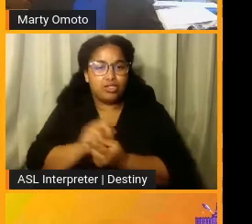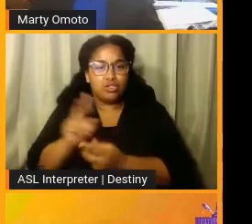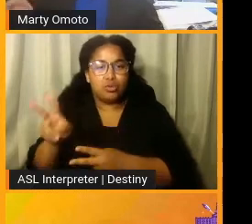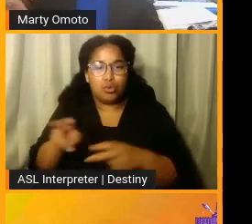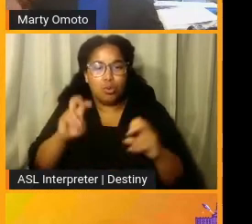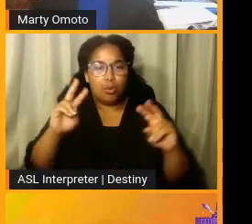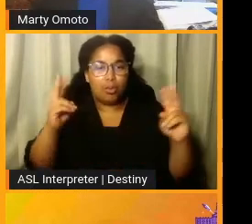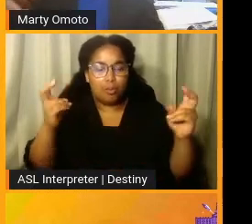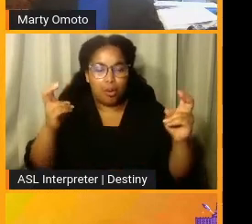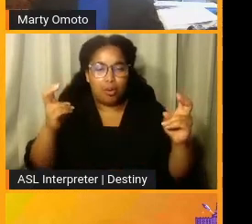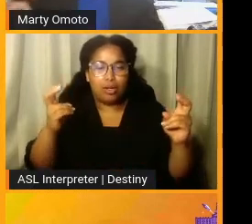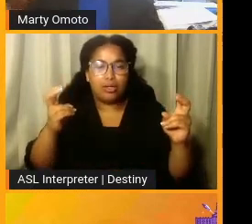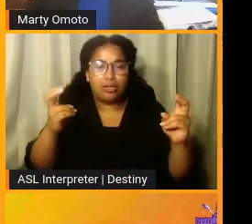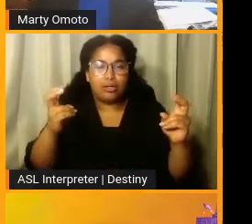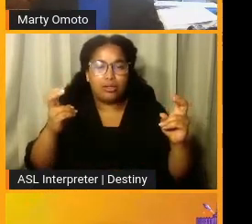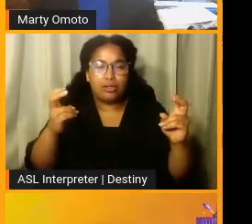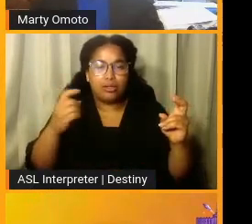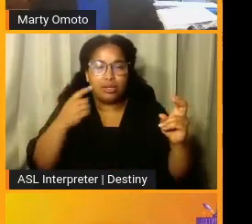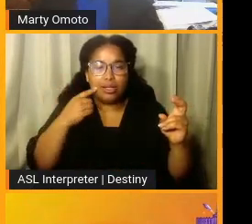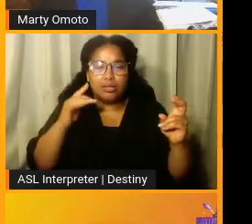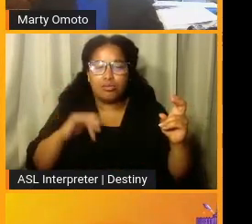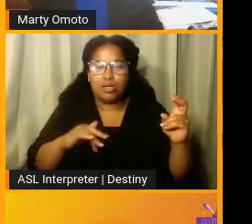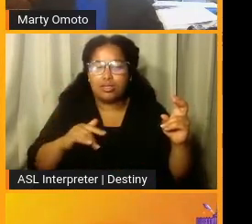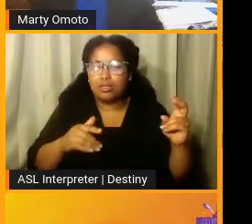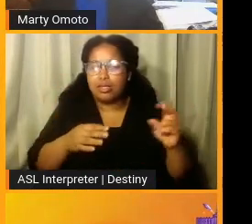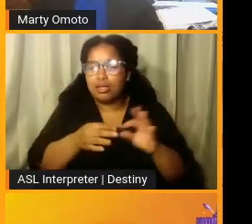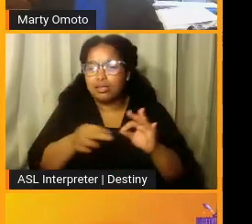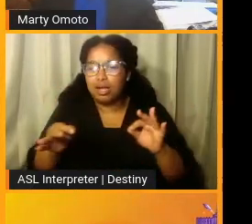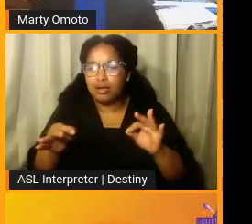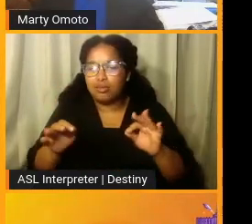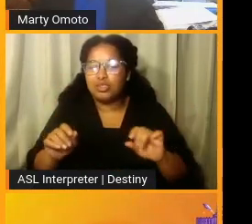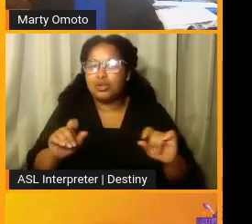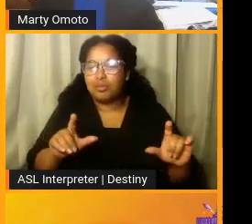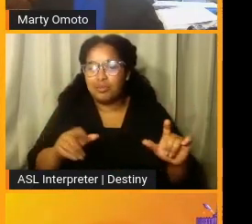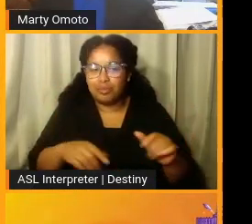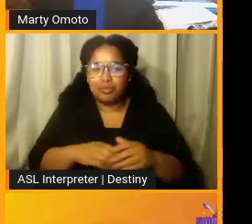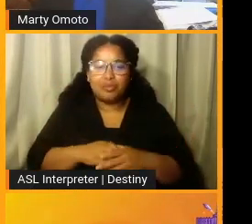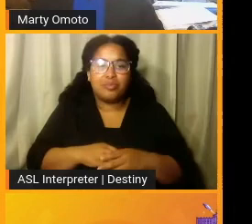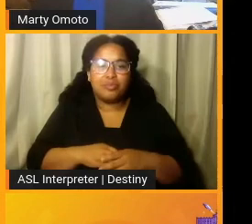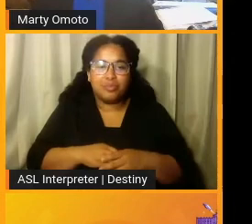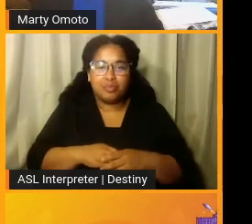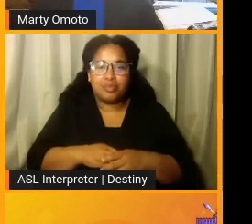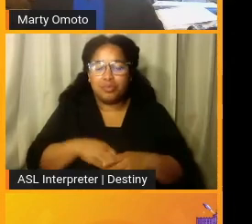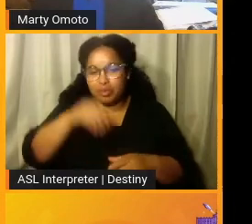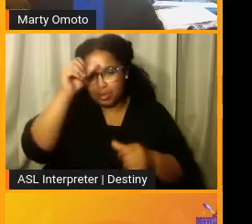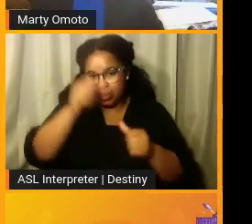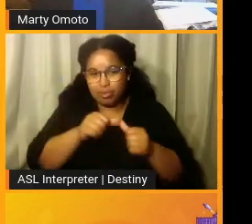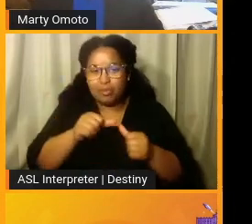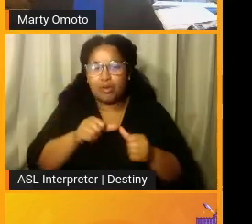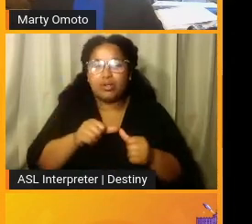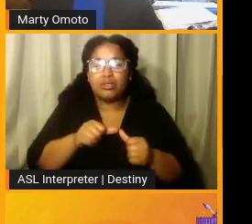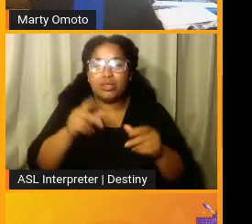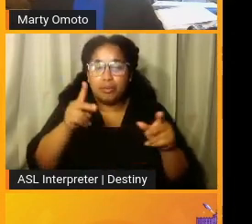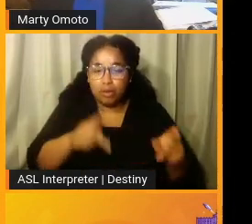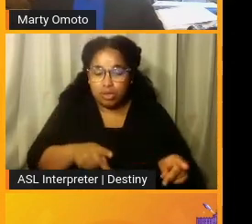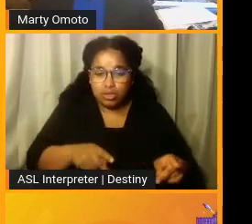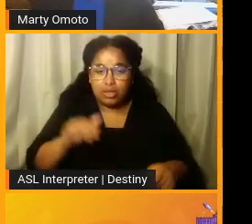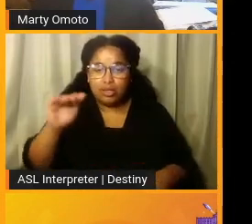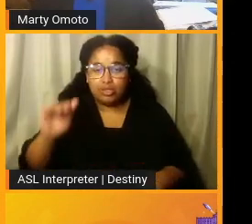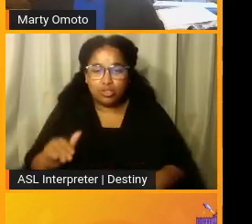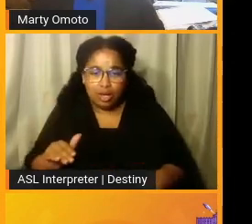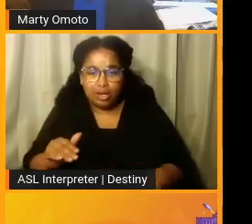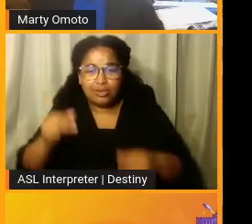Next, uh, I think you just press in the next line will come up on this slide. And we need to remember the person, the child,